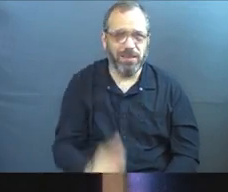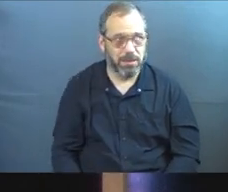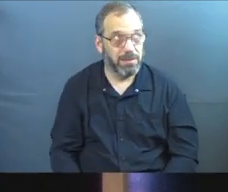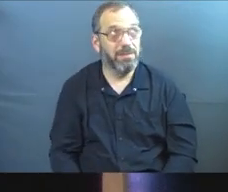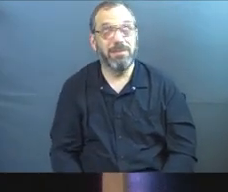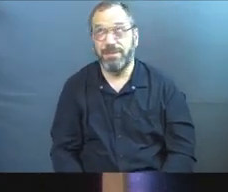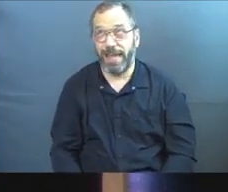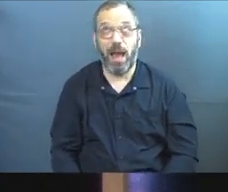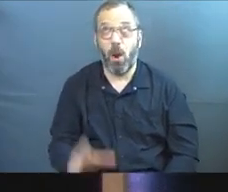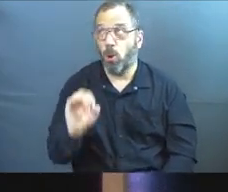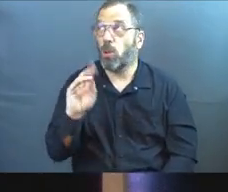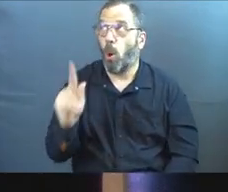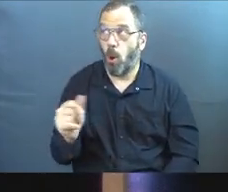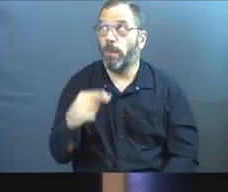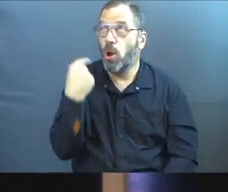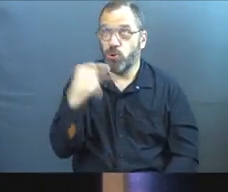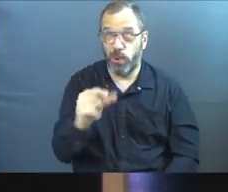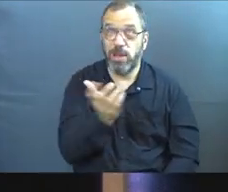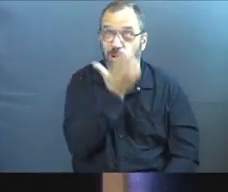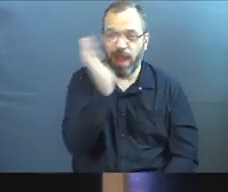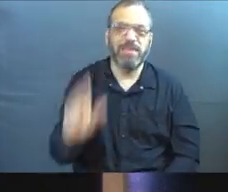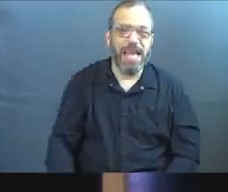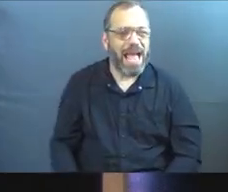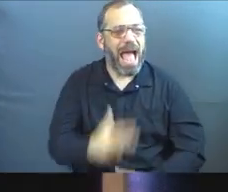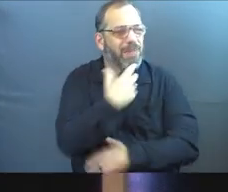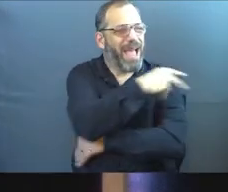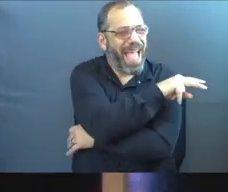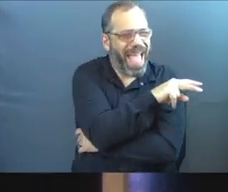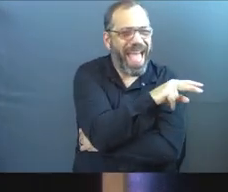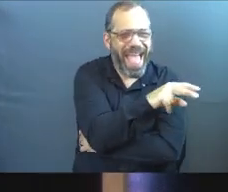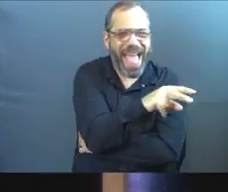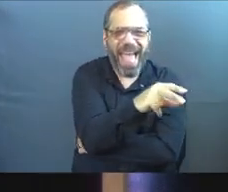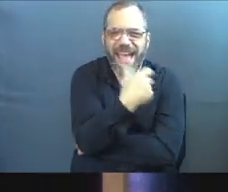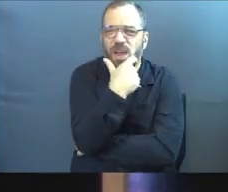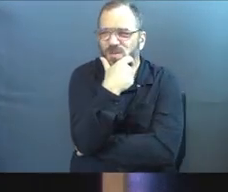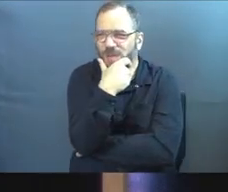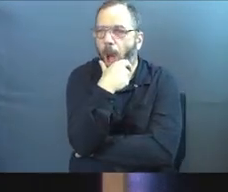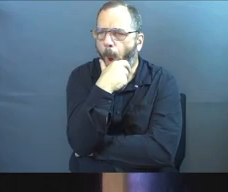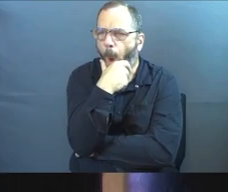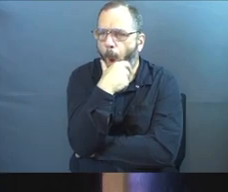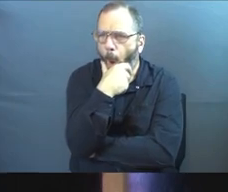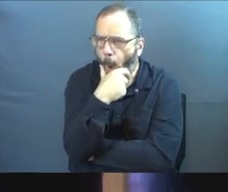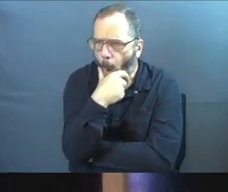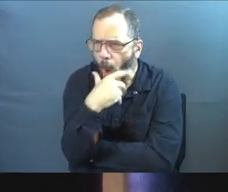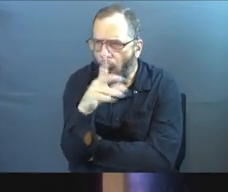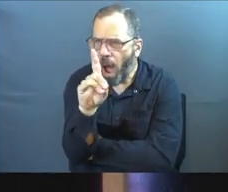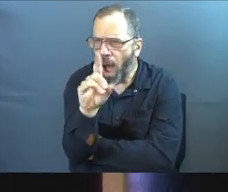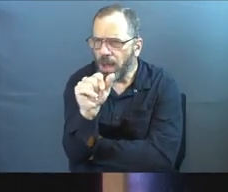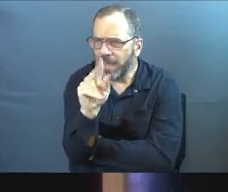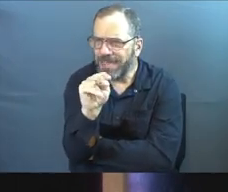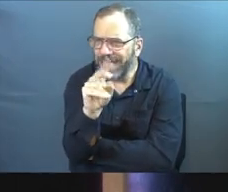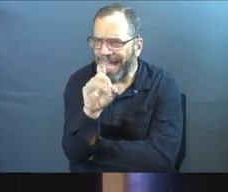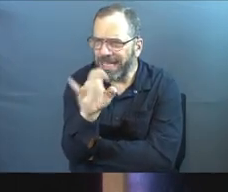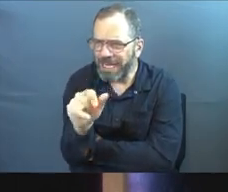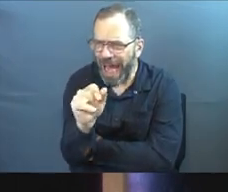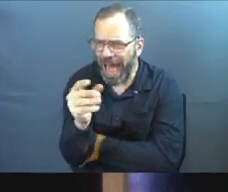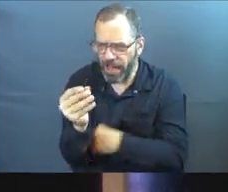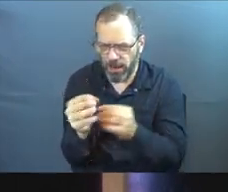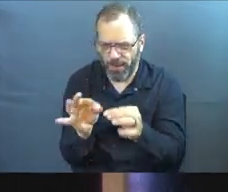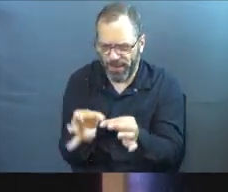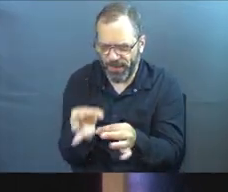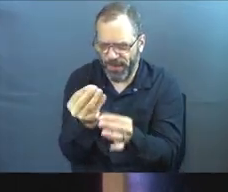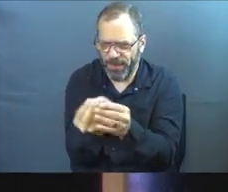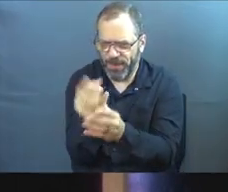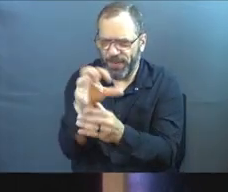at that. I'm going to look over at my lush green lawn and I'm going to see a single dandelion in there. It's going to sprout up with a big yellow